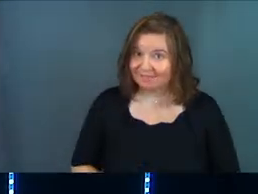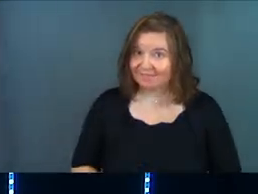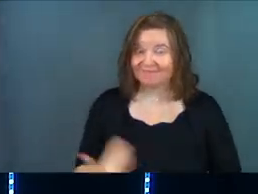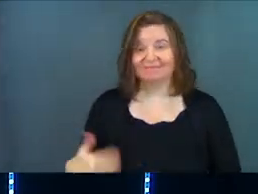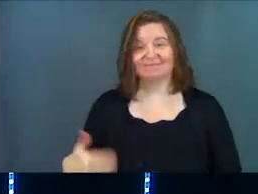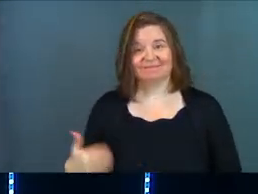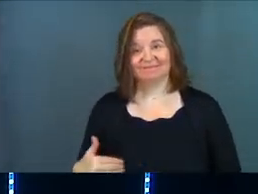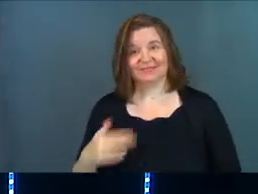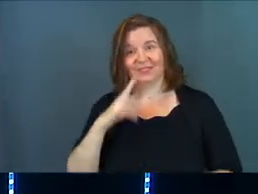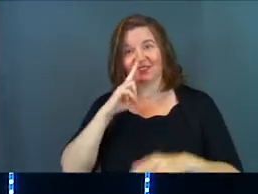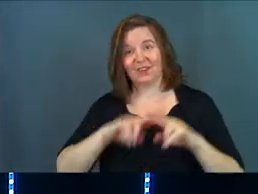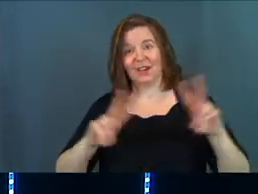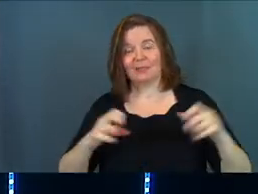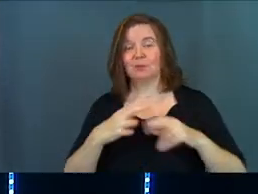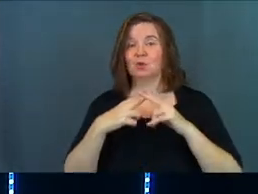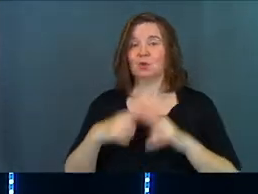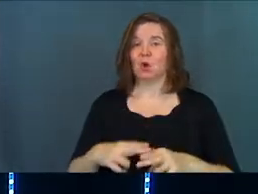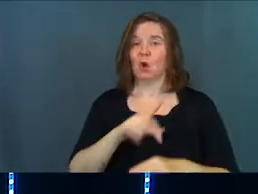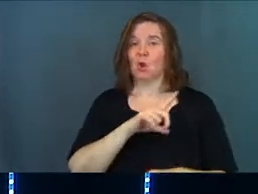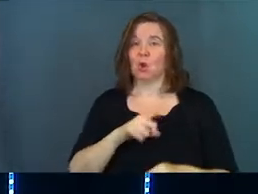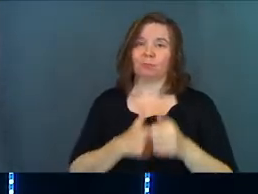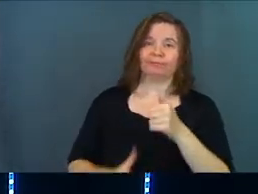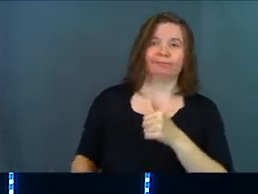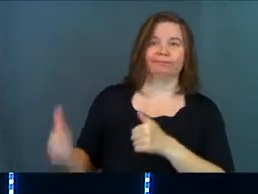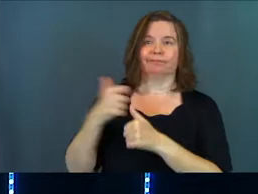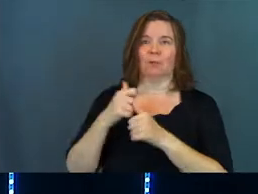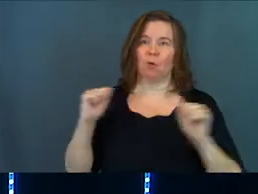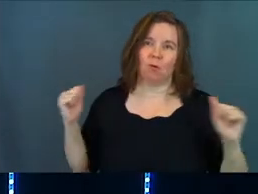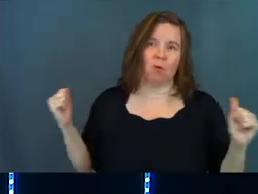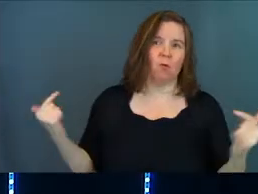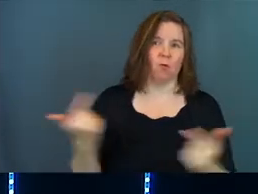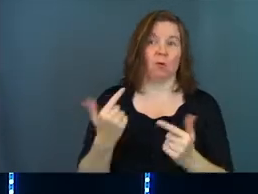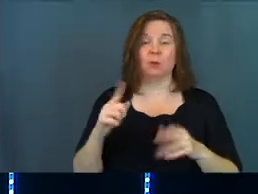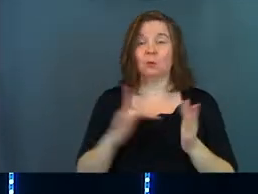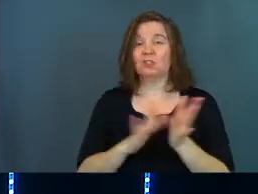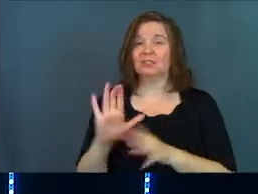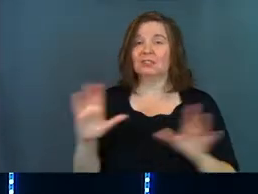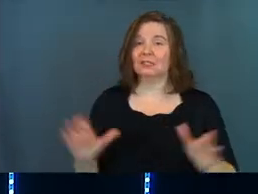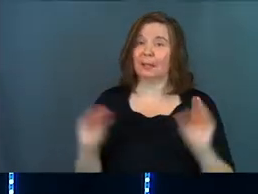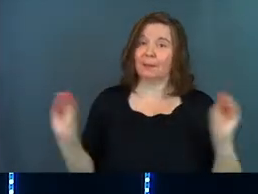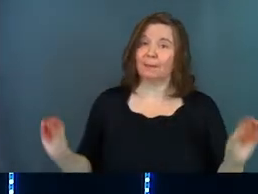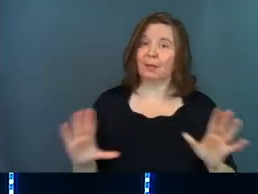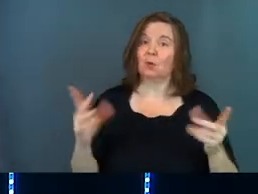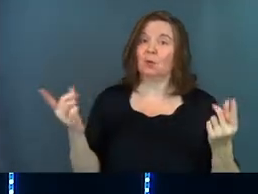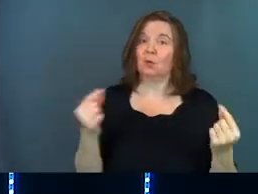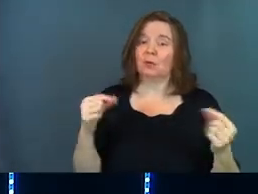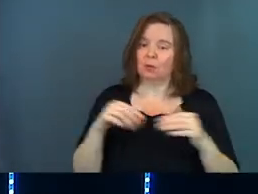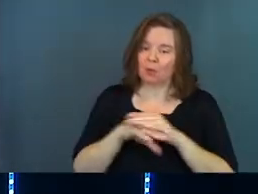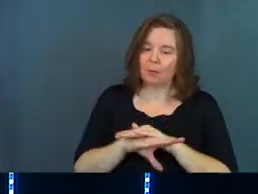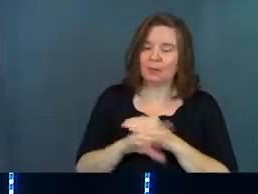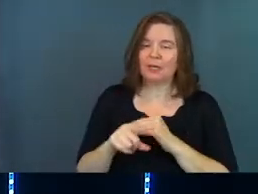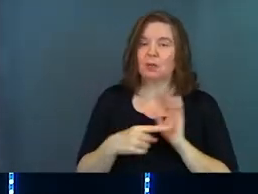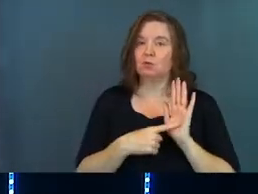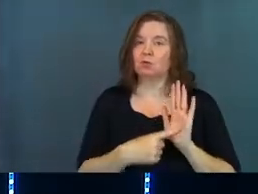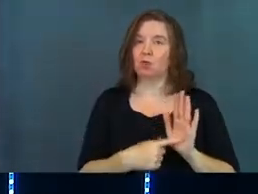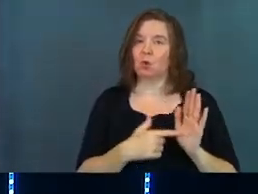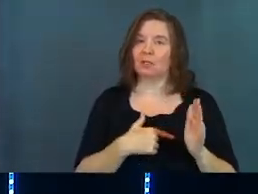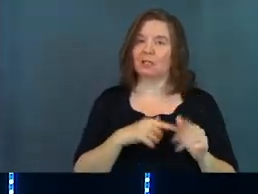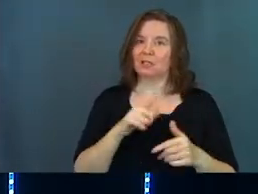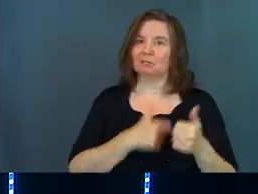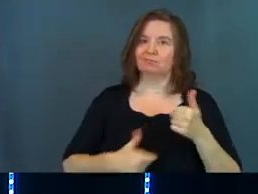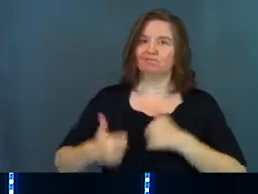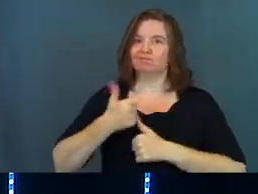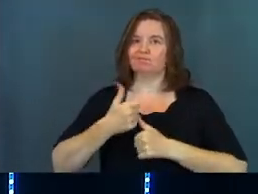Miracles are a fun topic. So it's called Lord over all because when Jesus did miracles, he would come in and he would show his